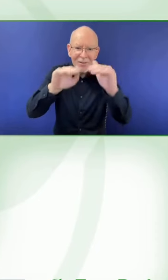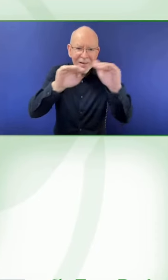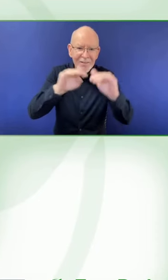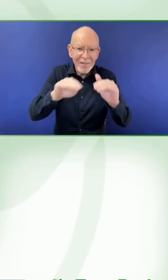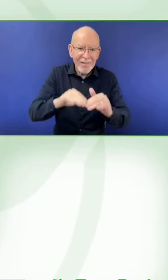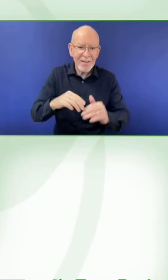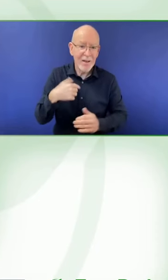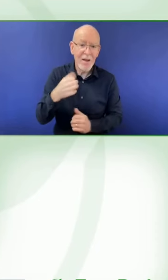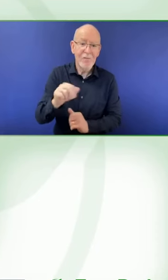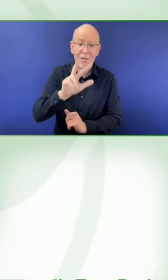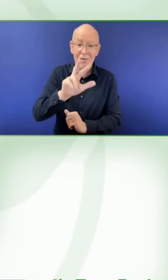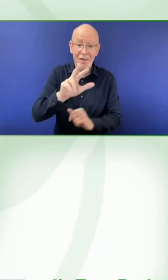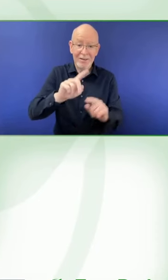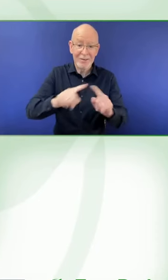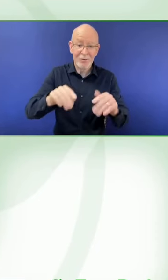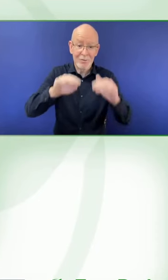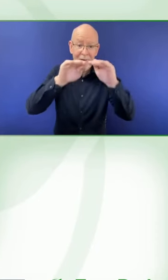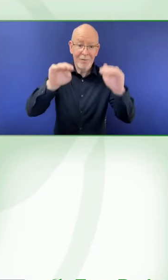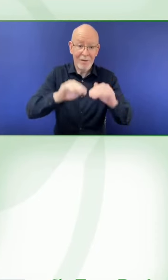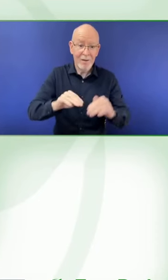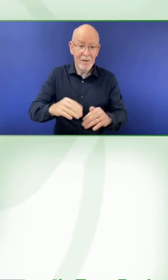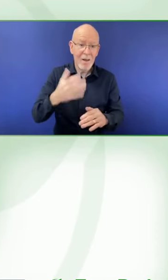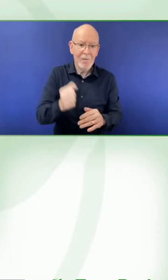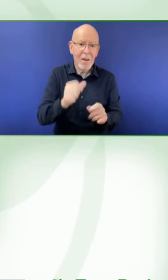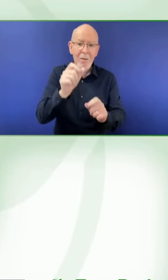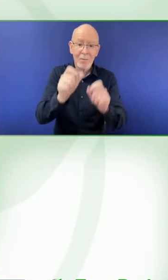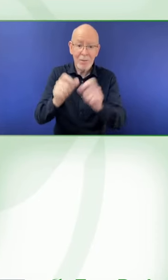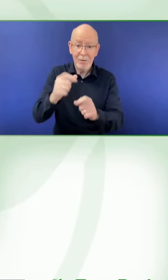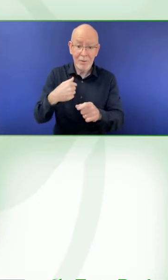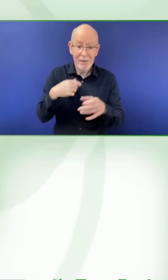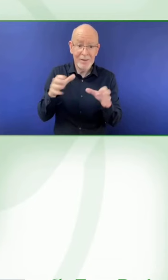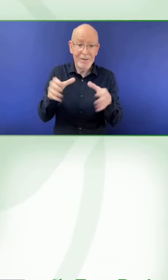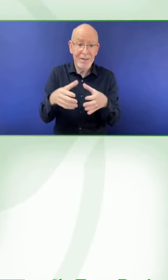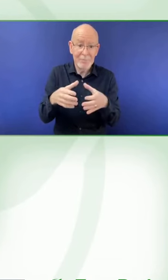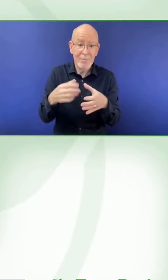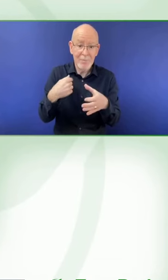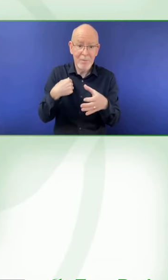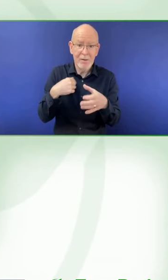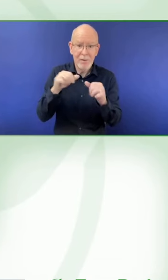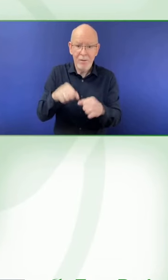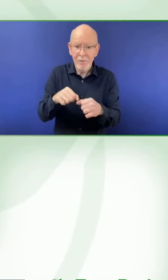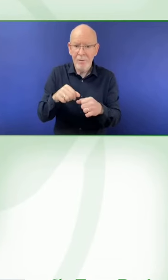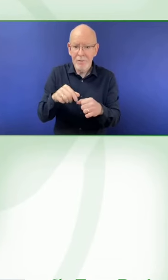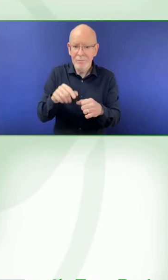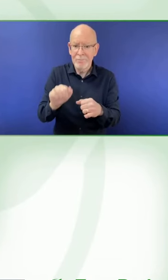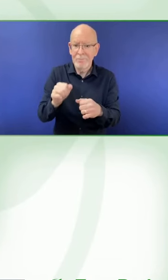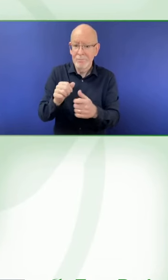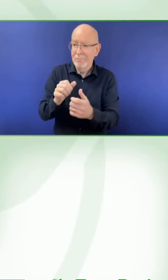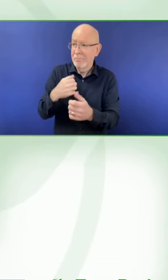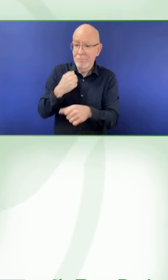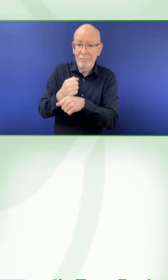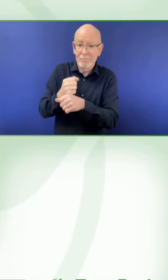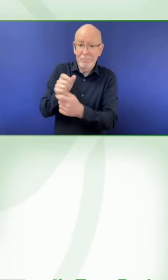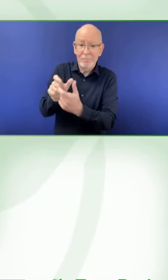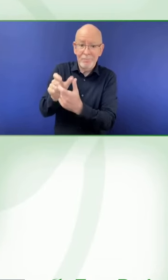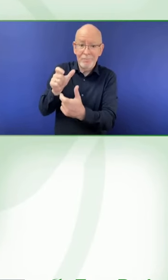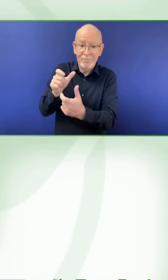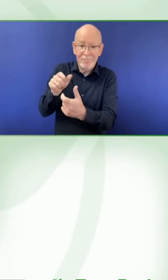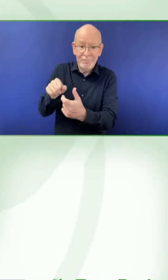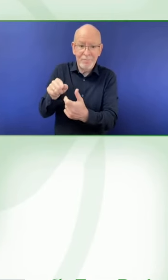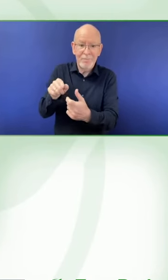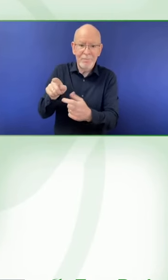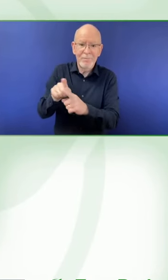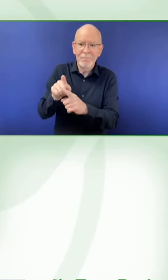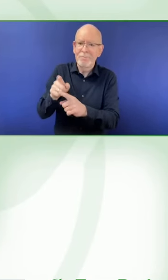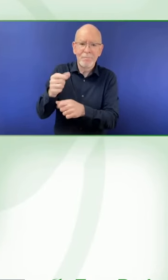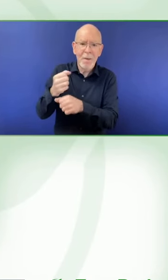activity and great that it's multifaceted. I've caught everything from looking at instructions for customers on how to access